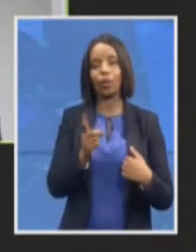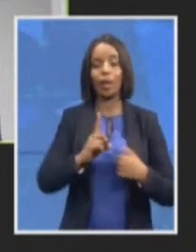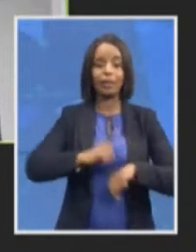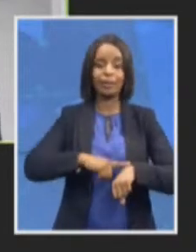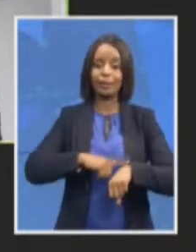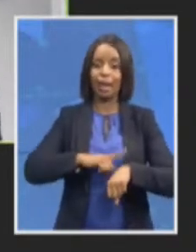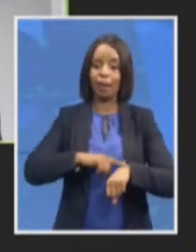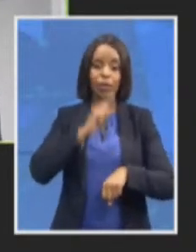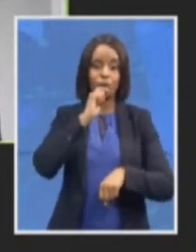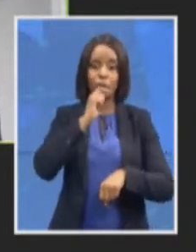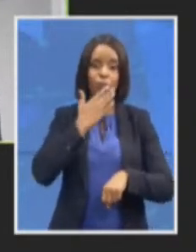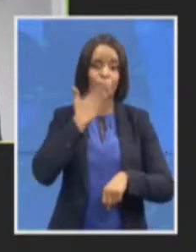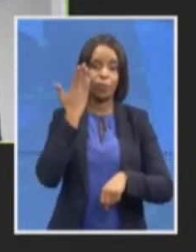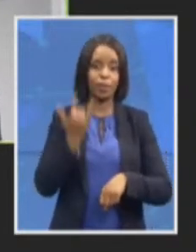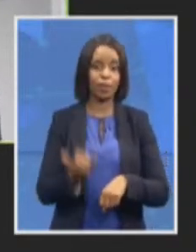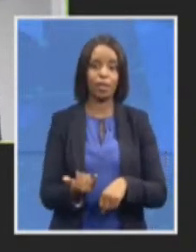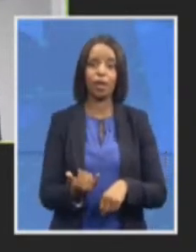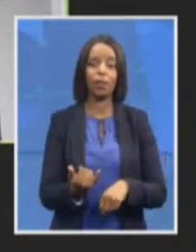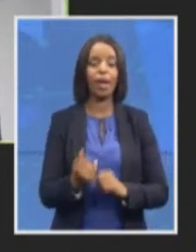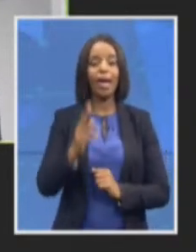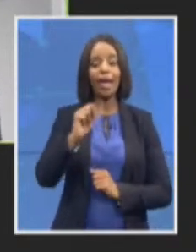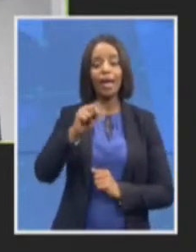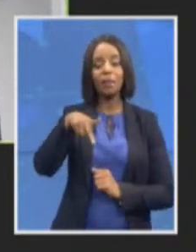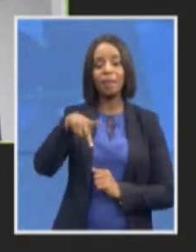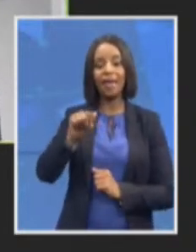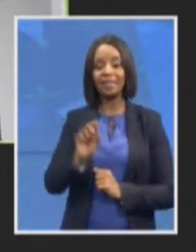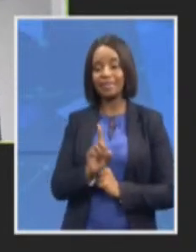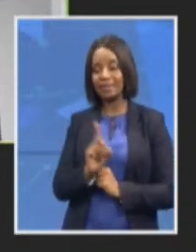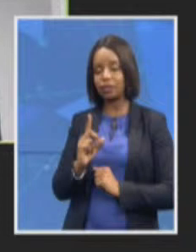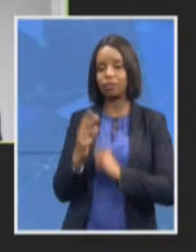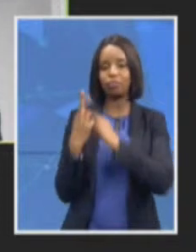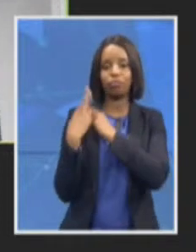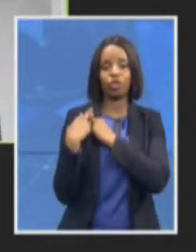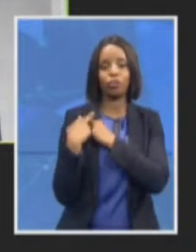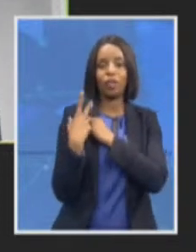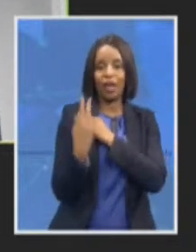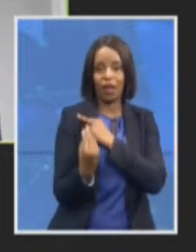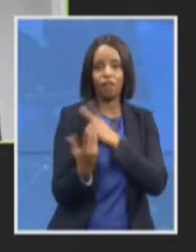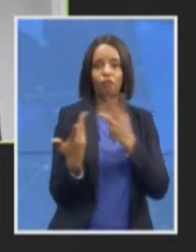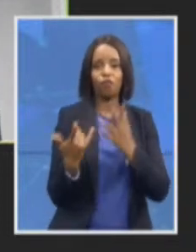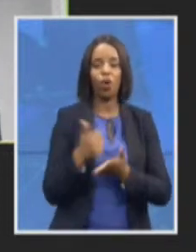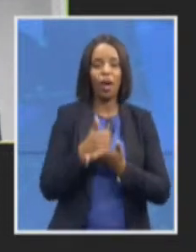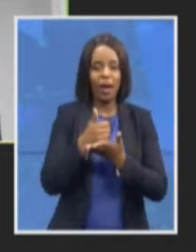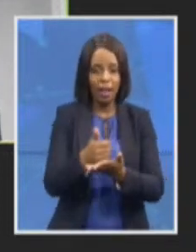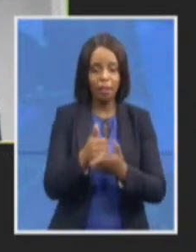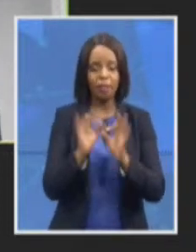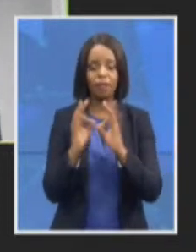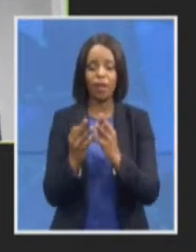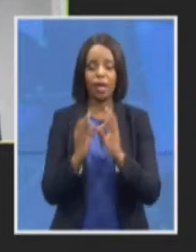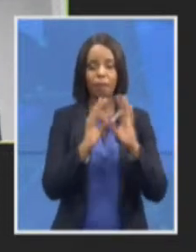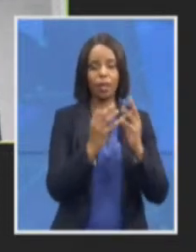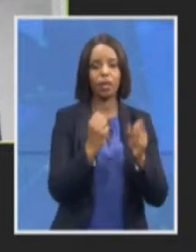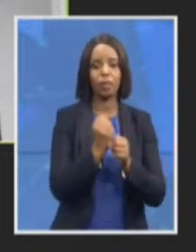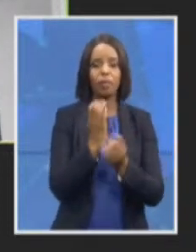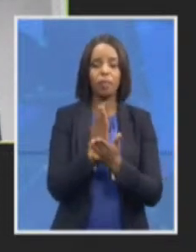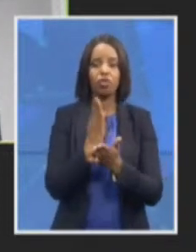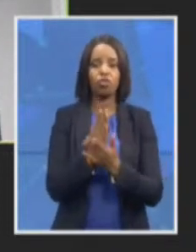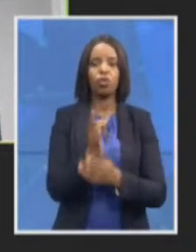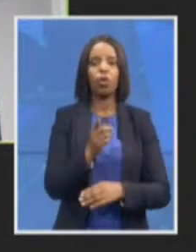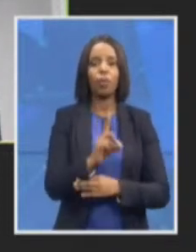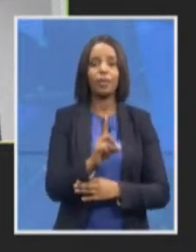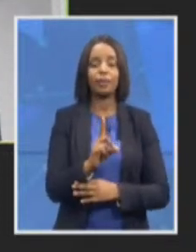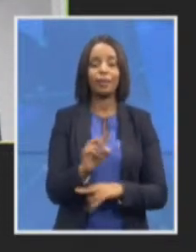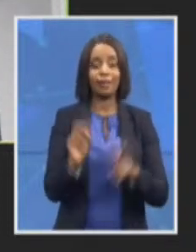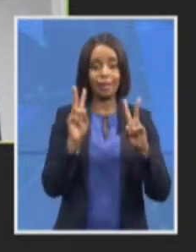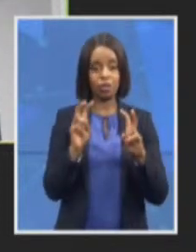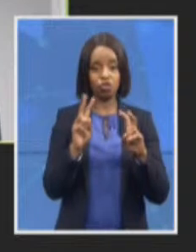has a duty to assist families to ensure that matters that are referred to are decided upon and that there is